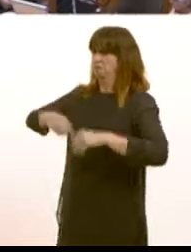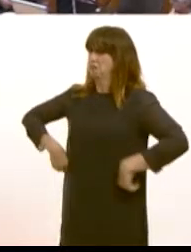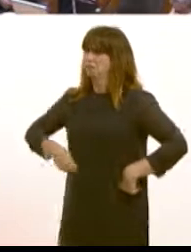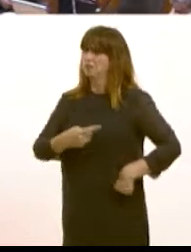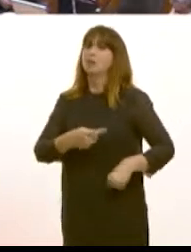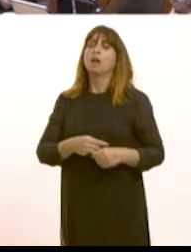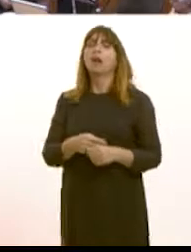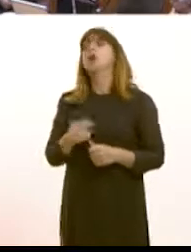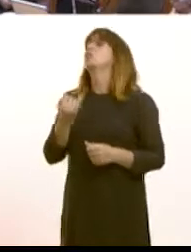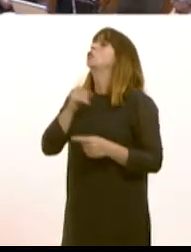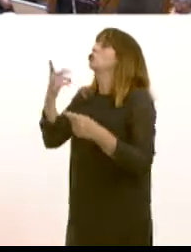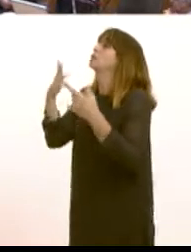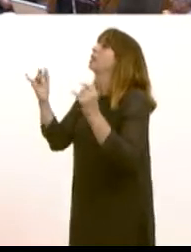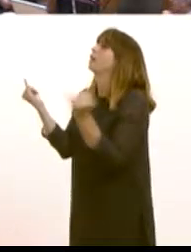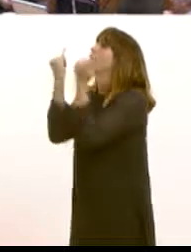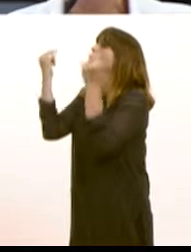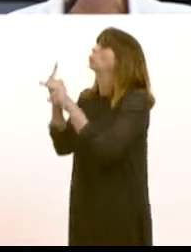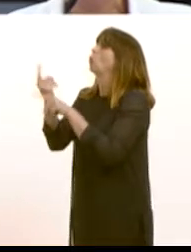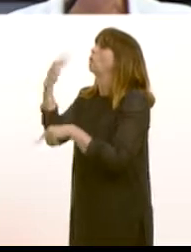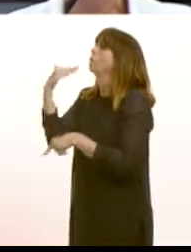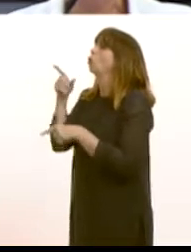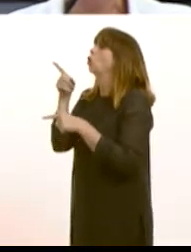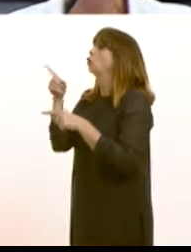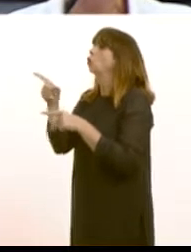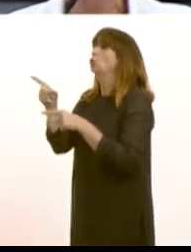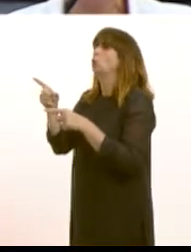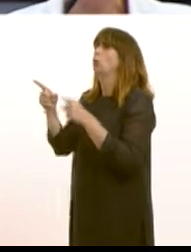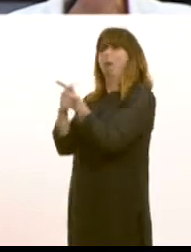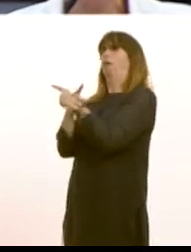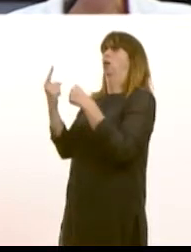You contradicted that position last week.